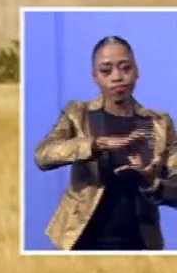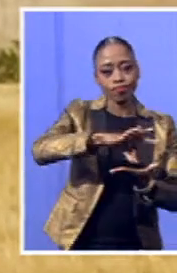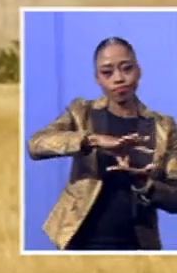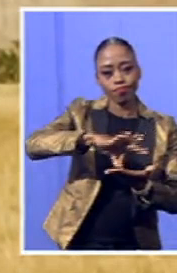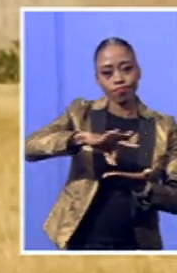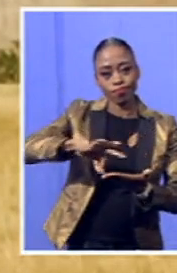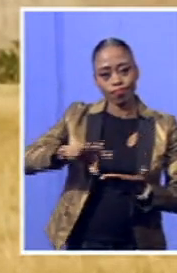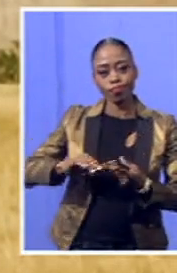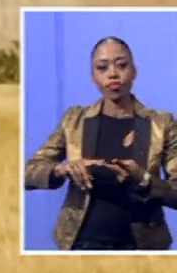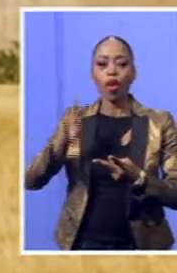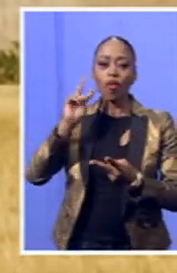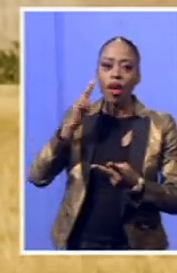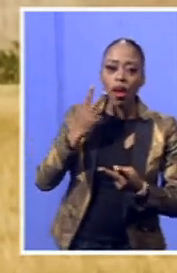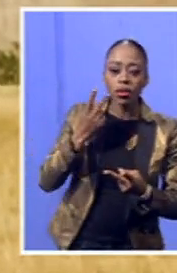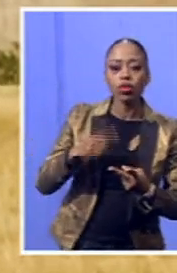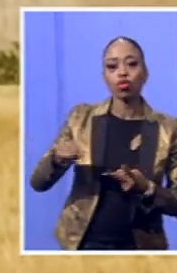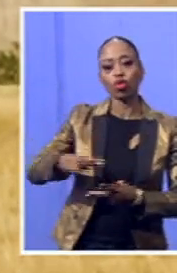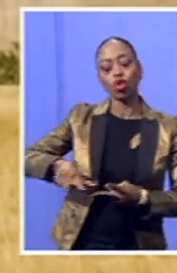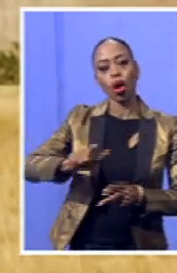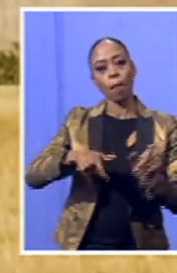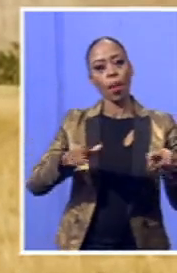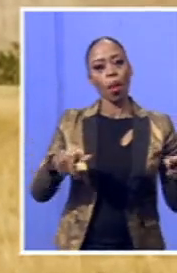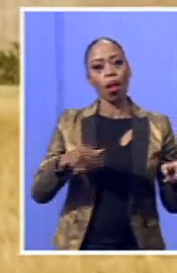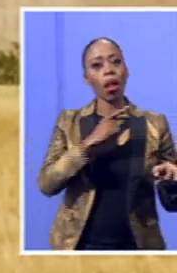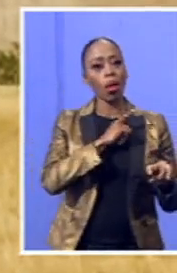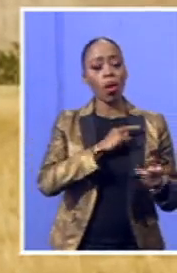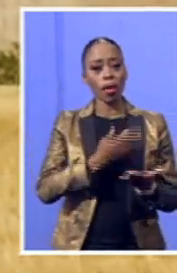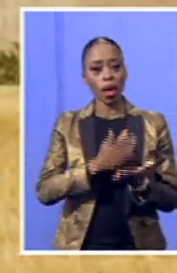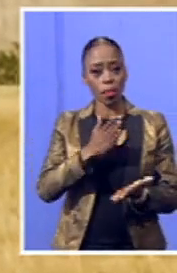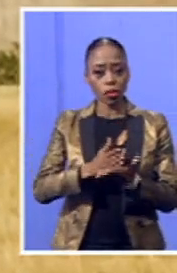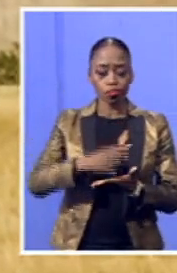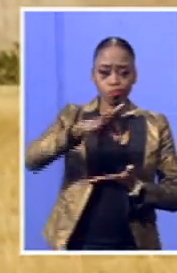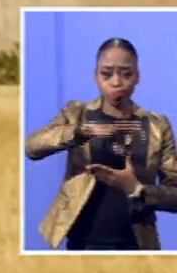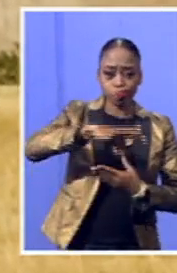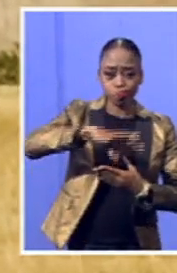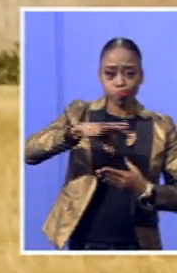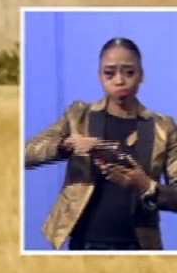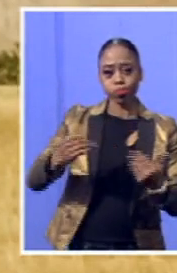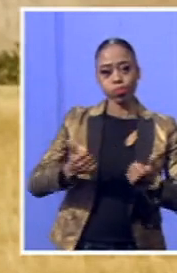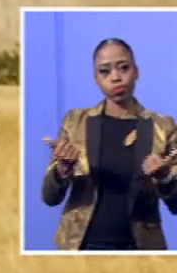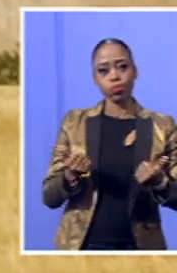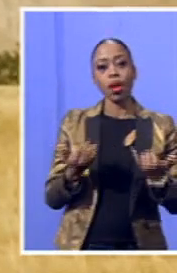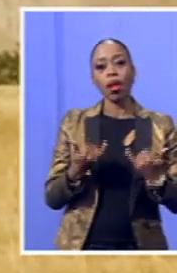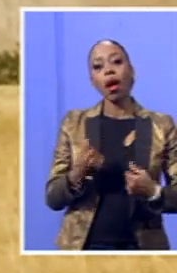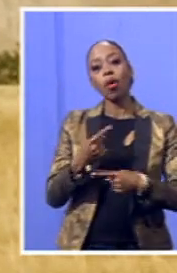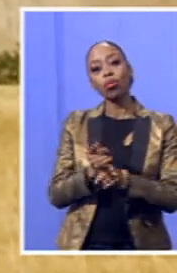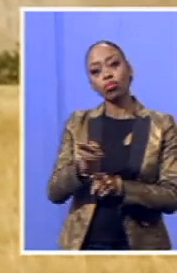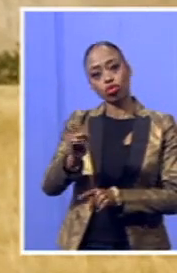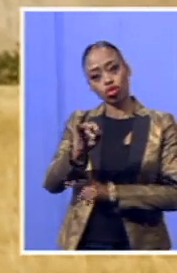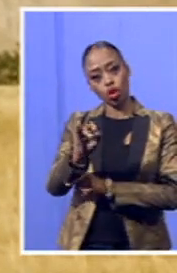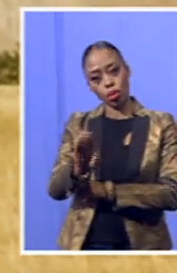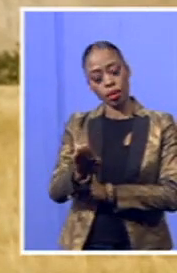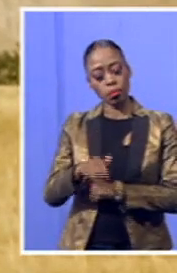vegetables to locals to ensure that they plant their gardens. It's now back to you guys in studio.